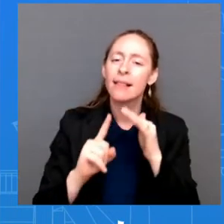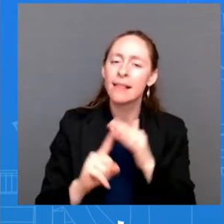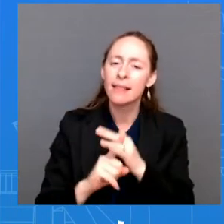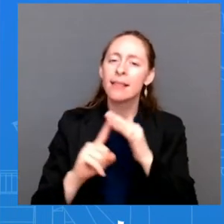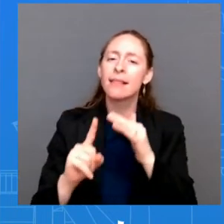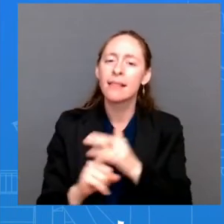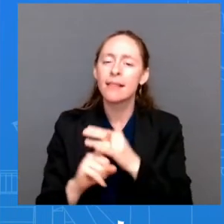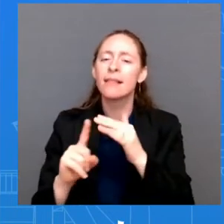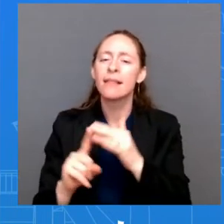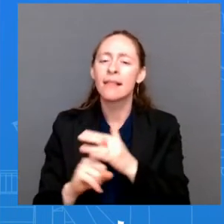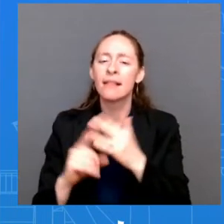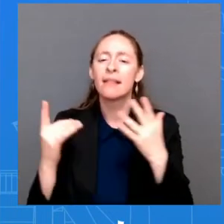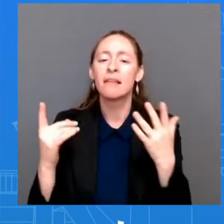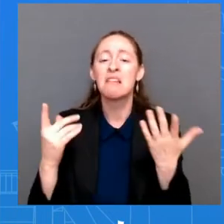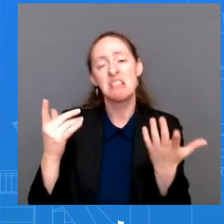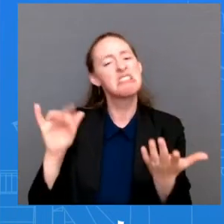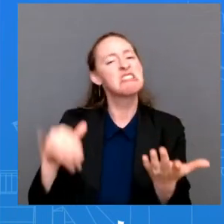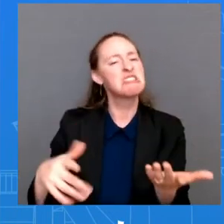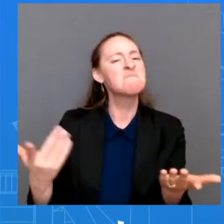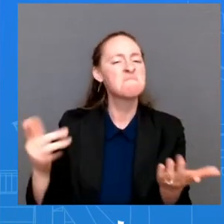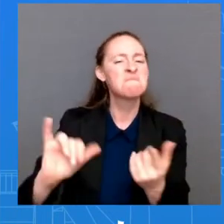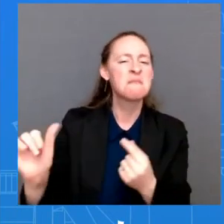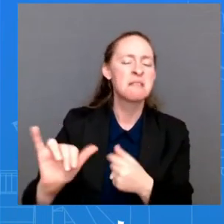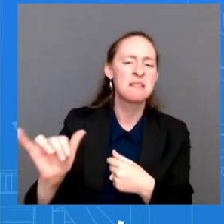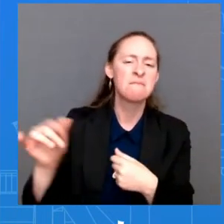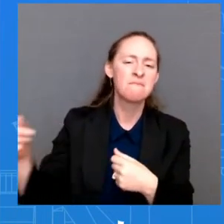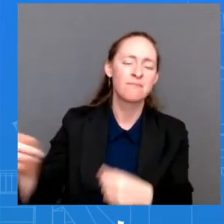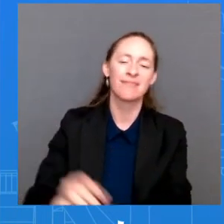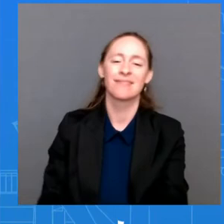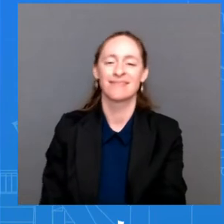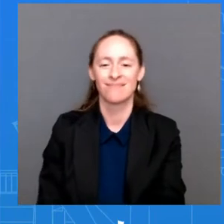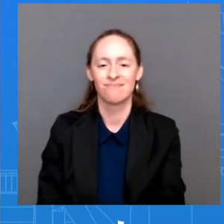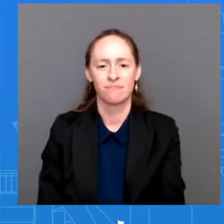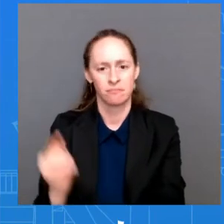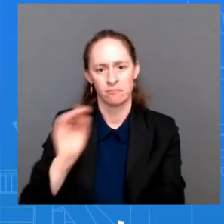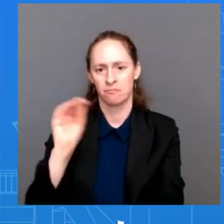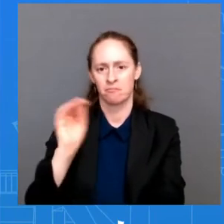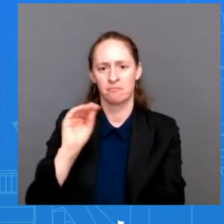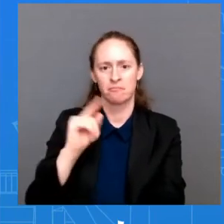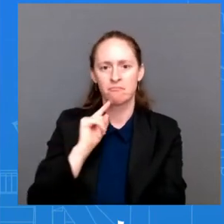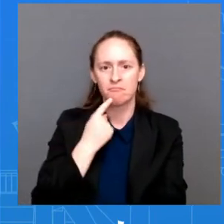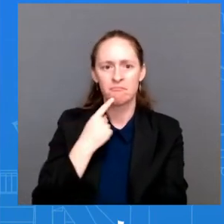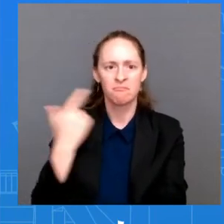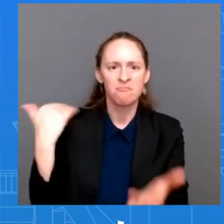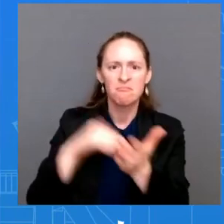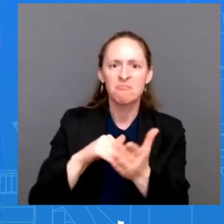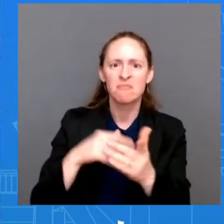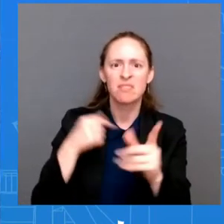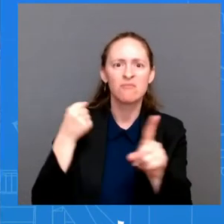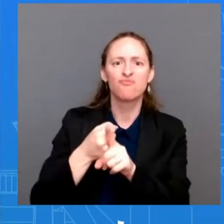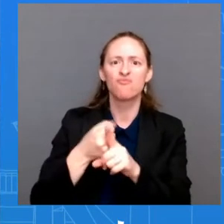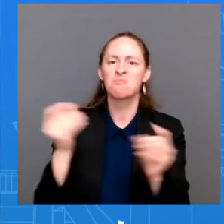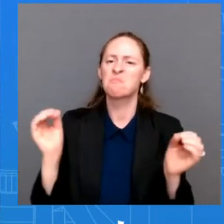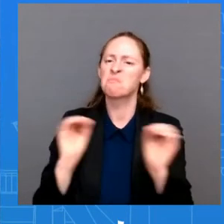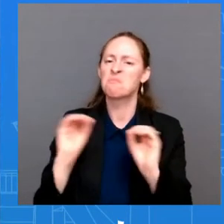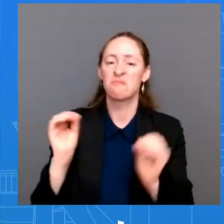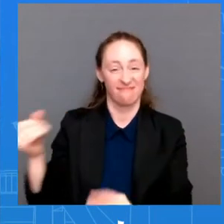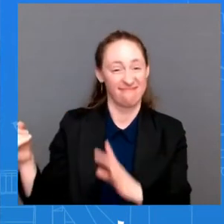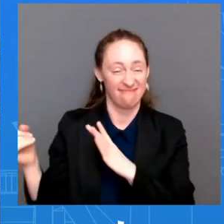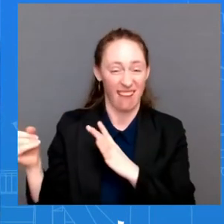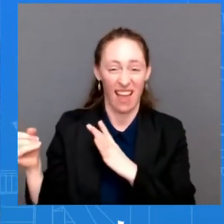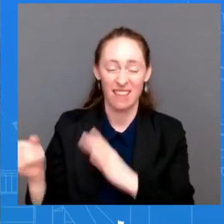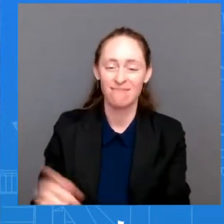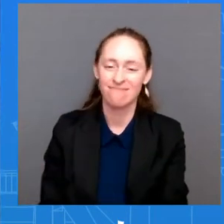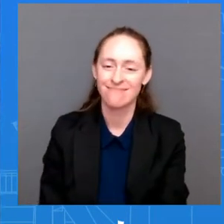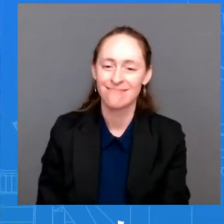so with that, but there's no no reoccurring symptoms. He's he's actually he's feeling fine. The CDC guidelines on